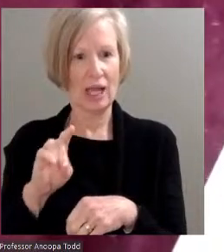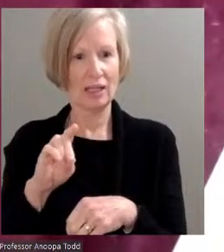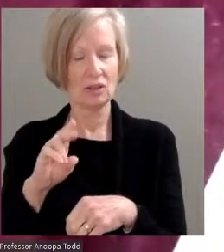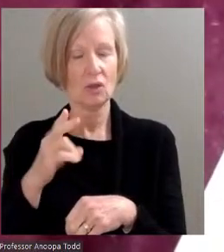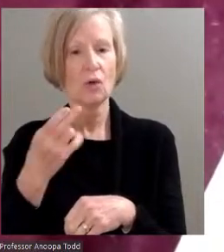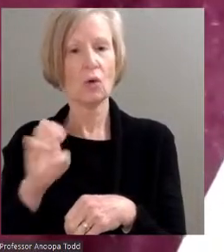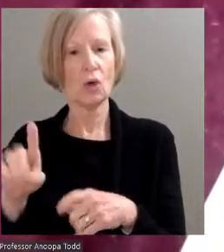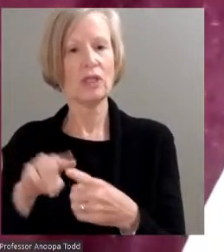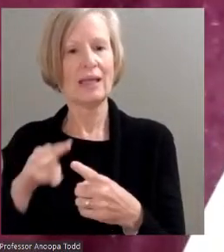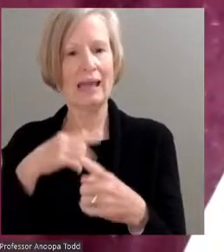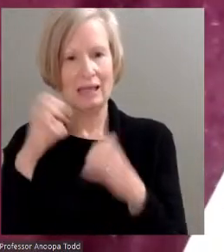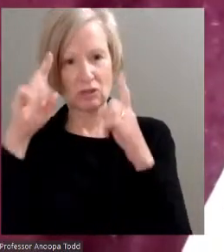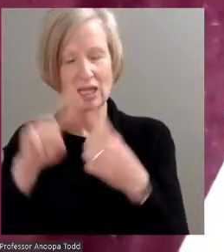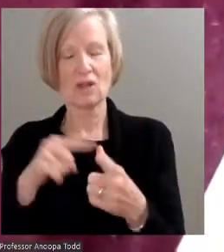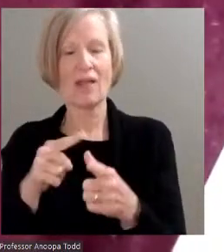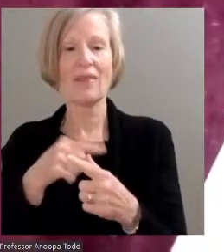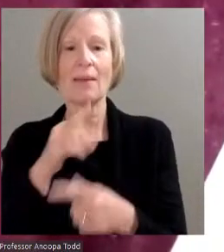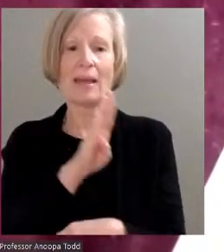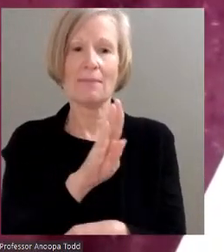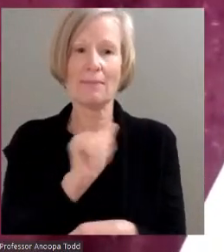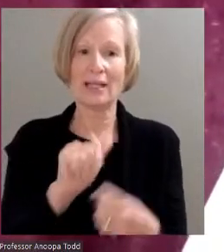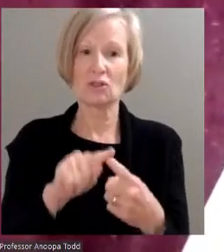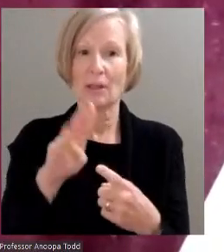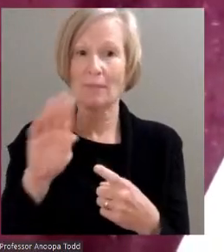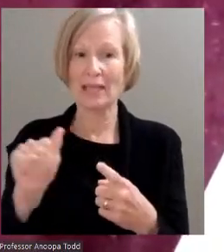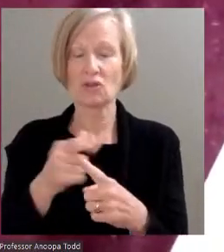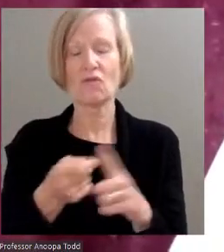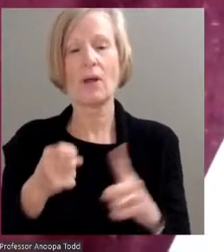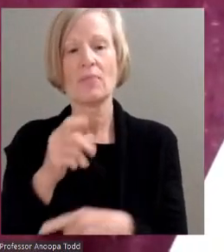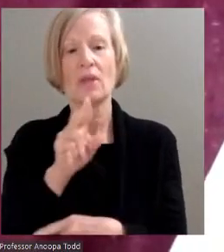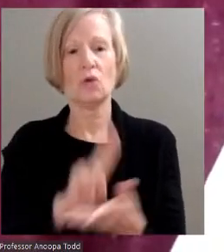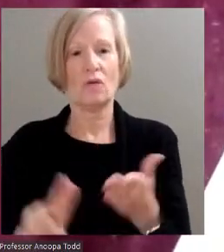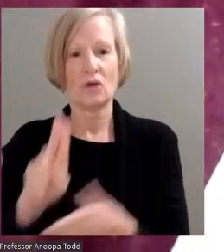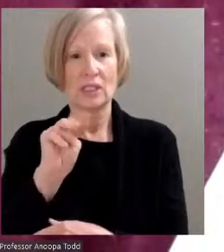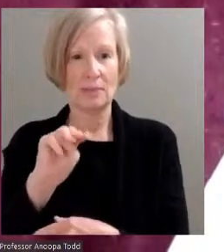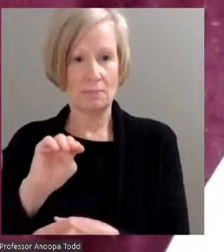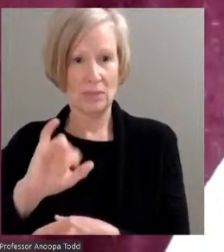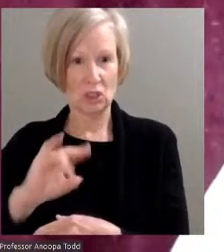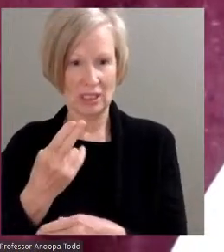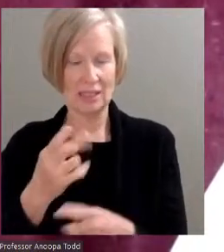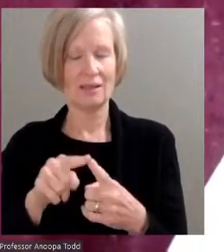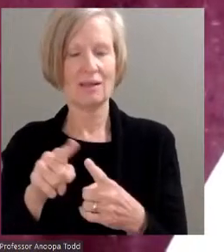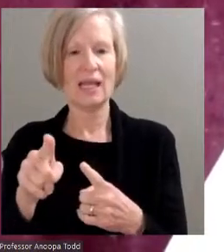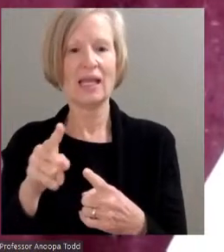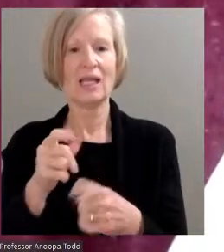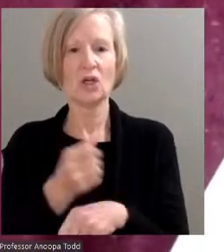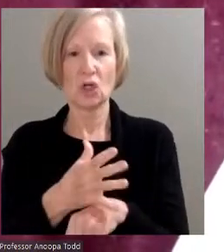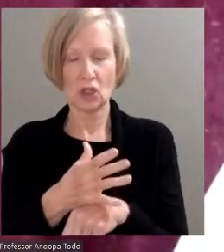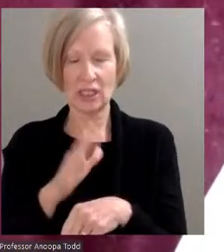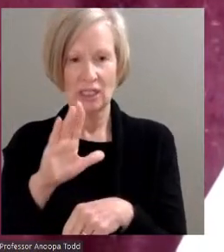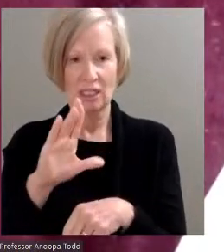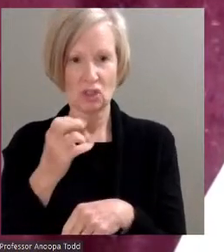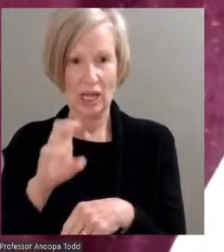my bachelor's and master's degree from the University of Michigan in early childhood education.